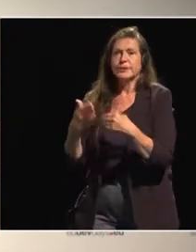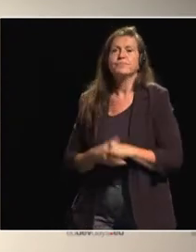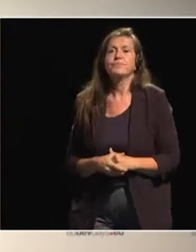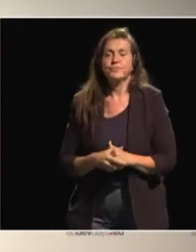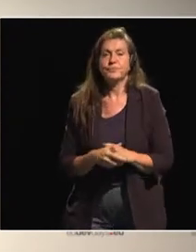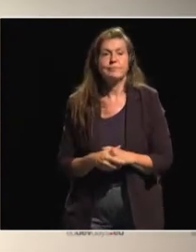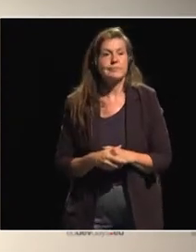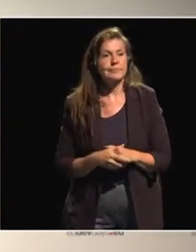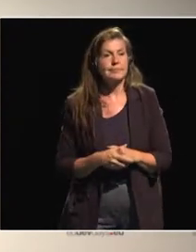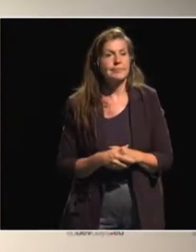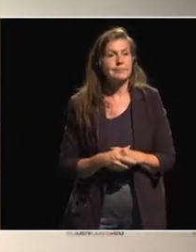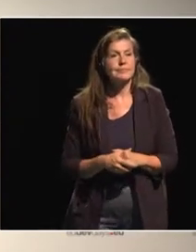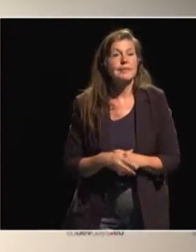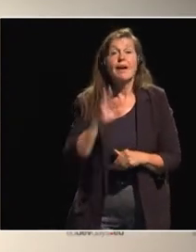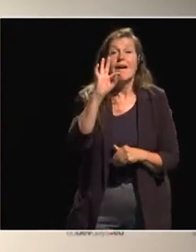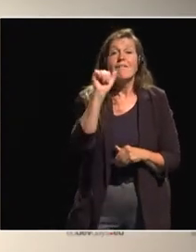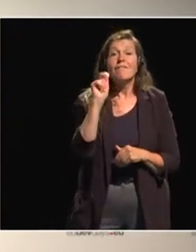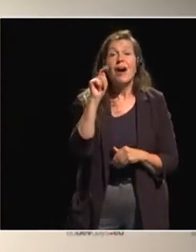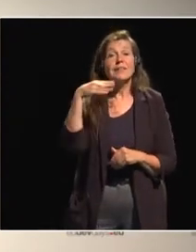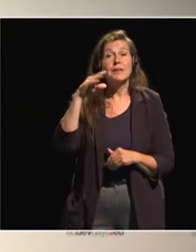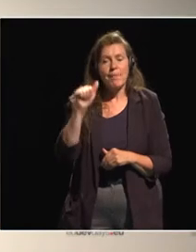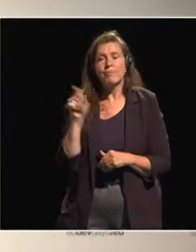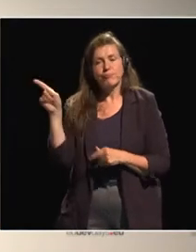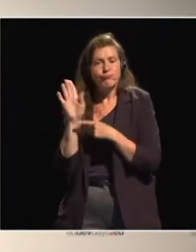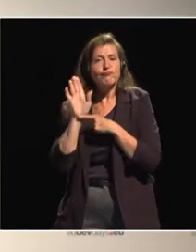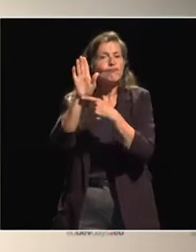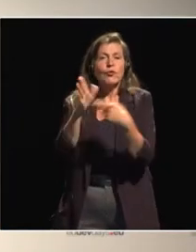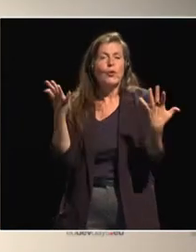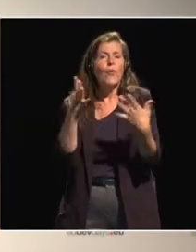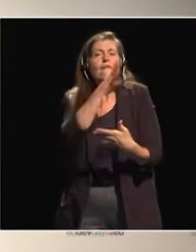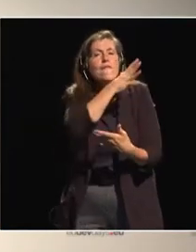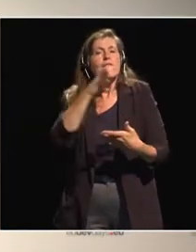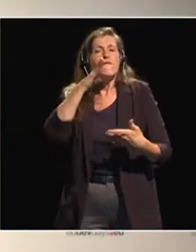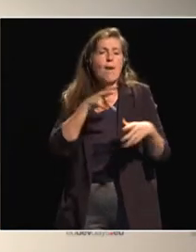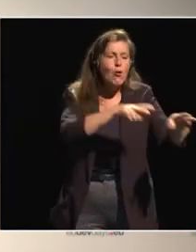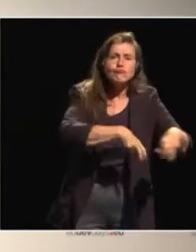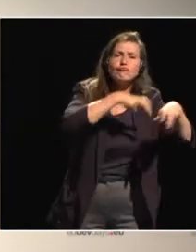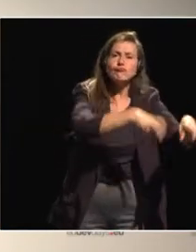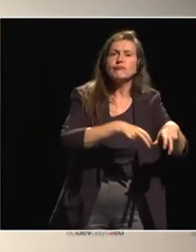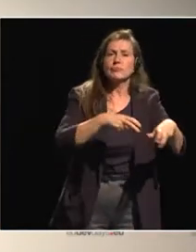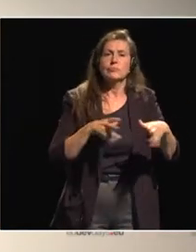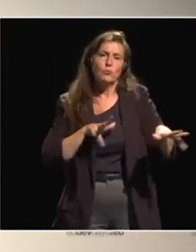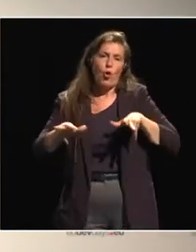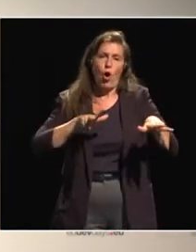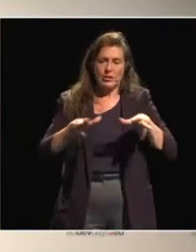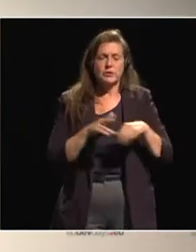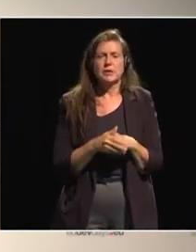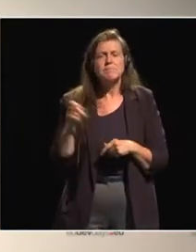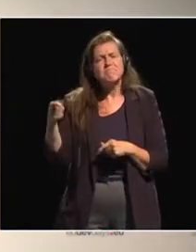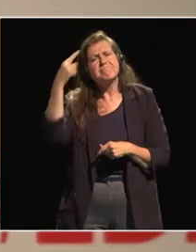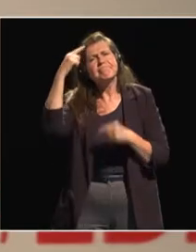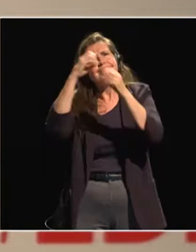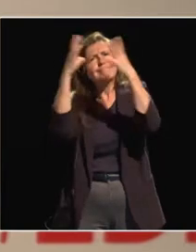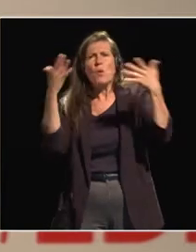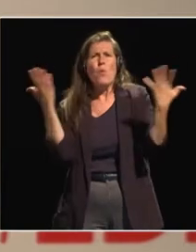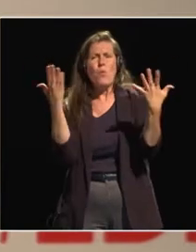Fatma, you represent the Farmers Organization. What do you think are the obstacles that are